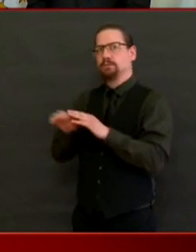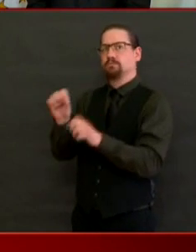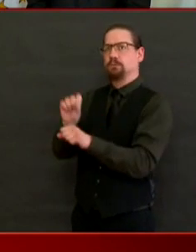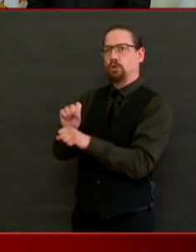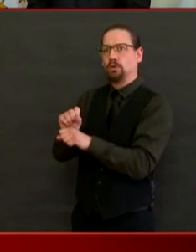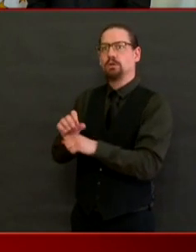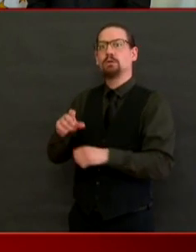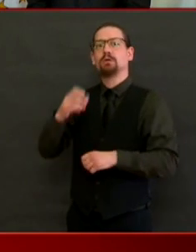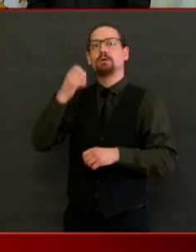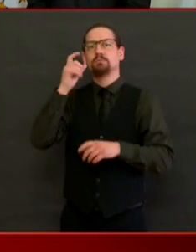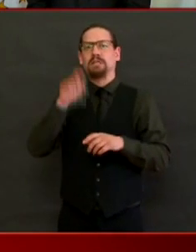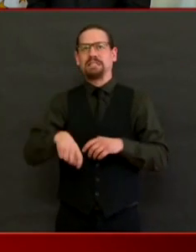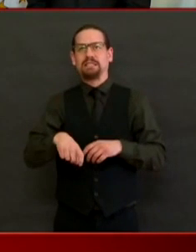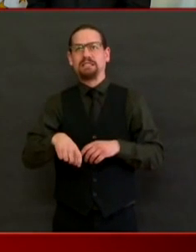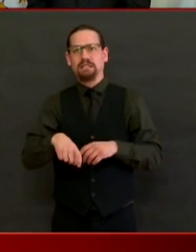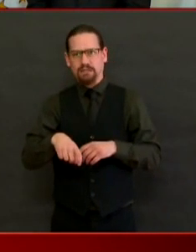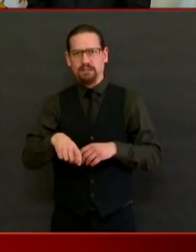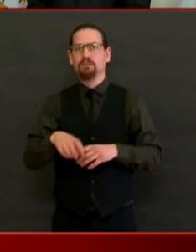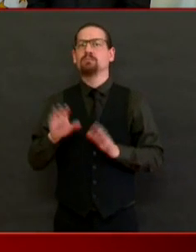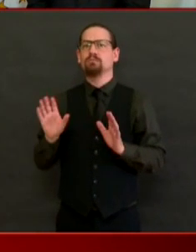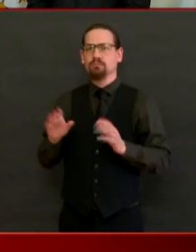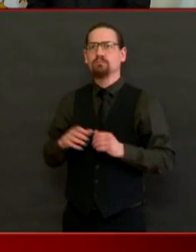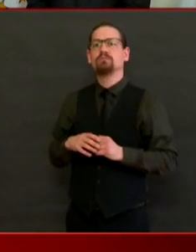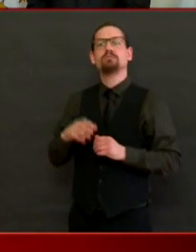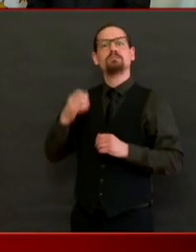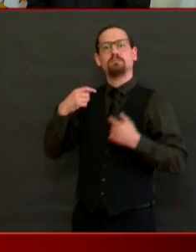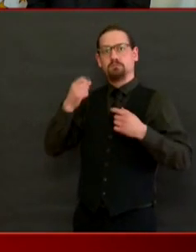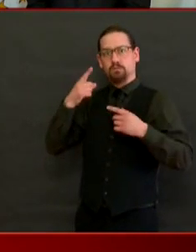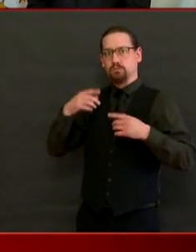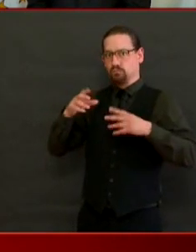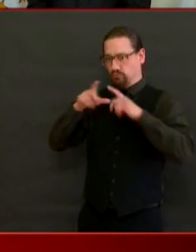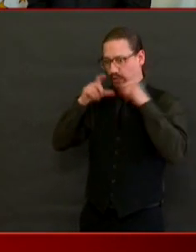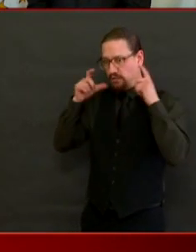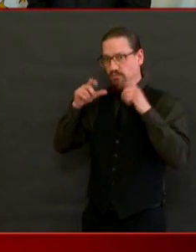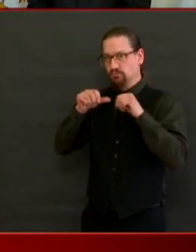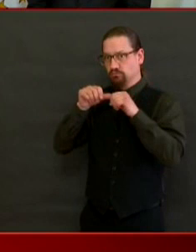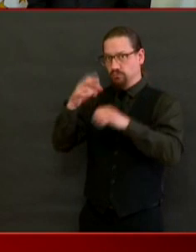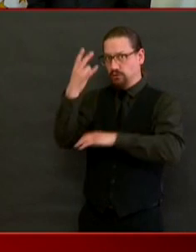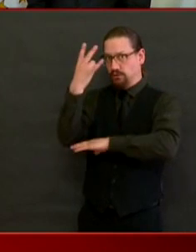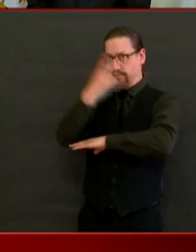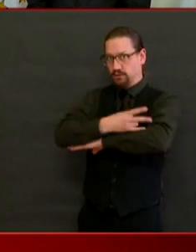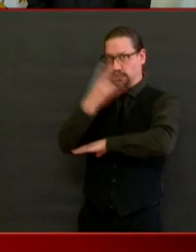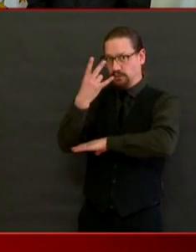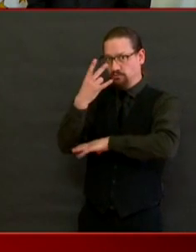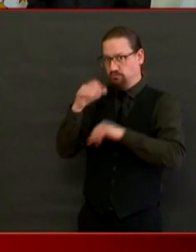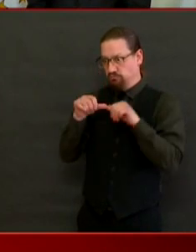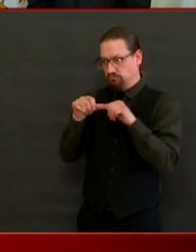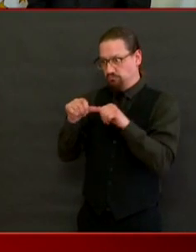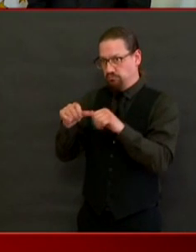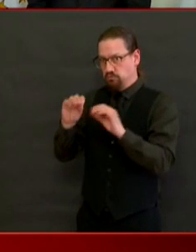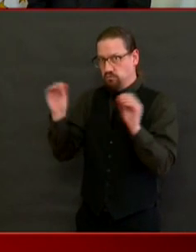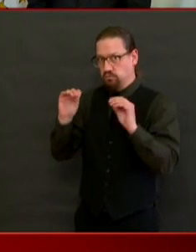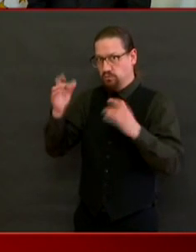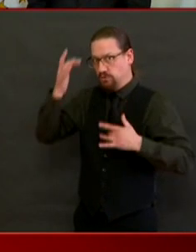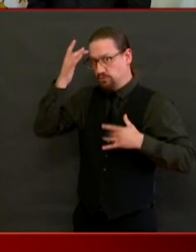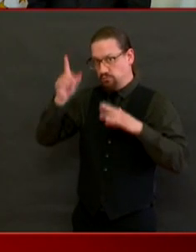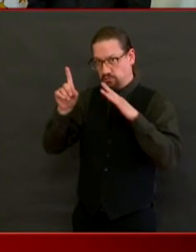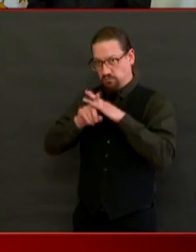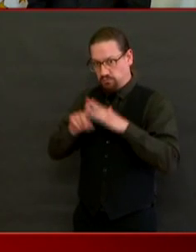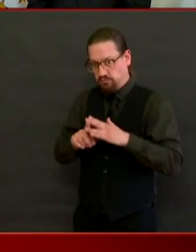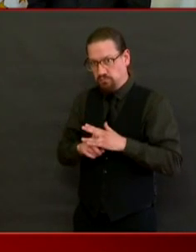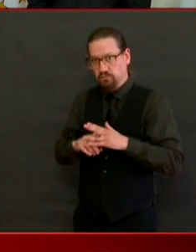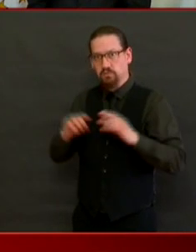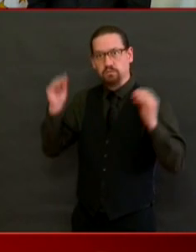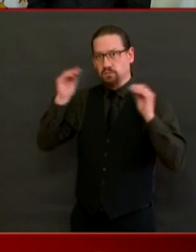developing any symptoms, we are assessing the potential for allowing them to be able to work